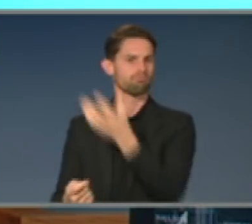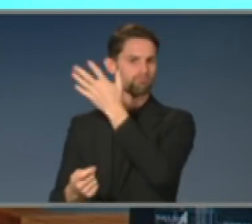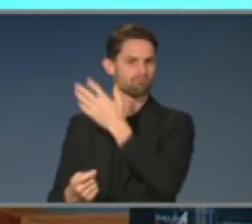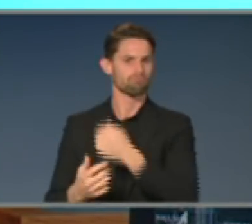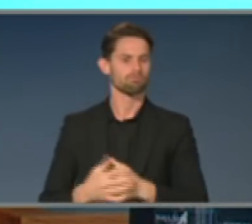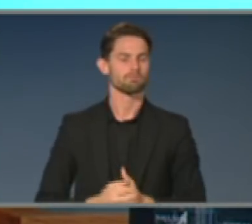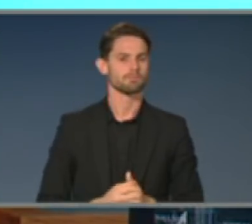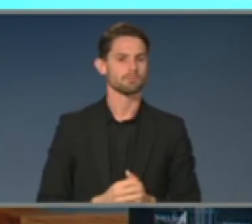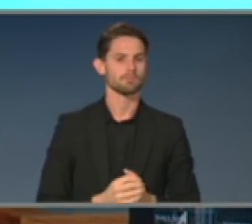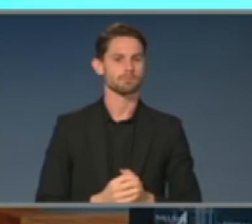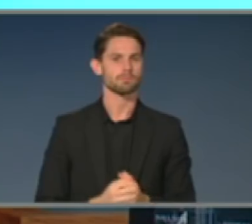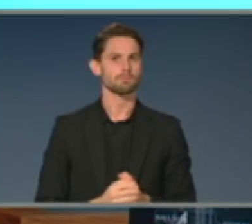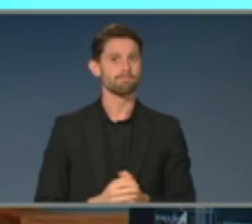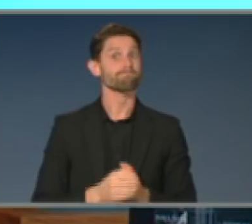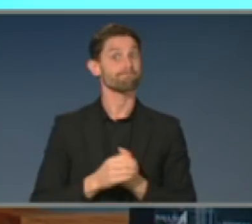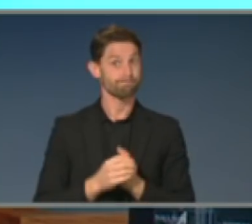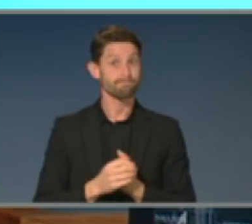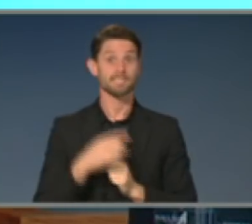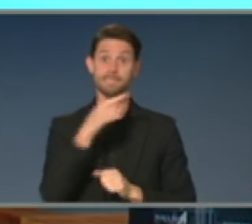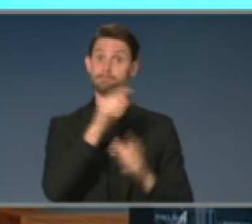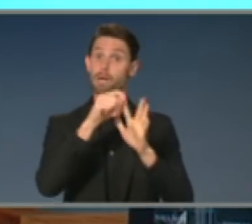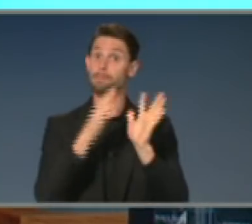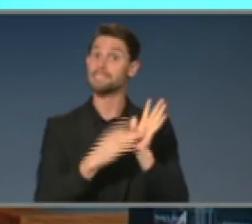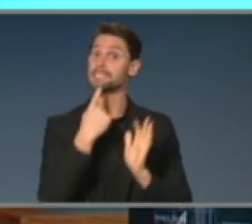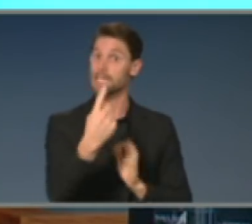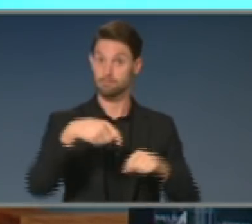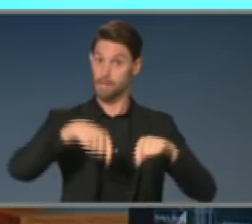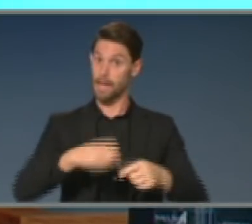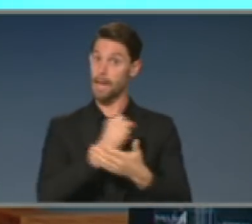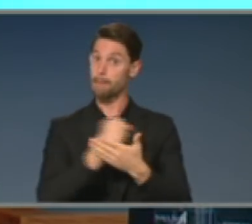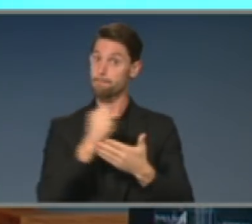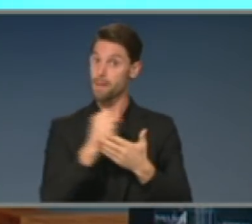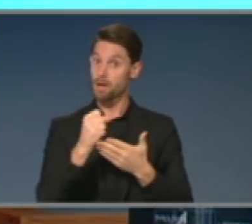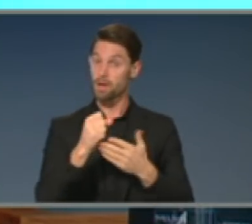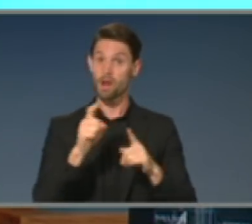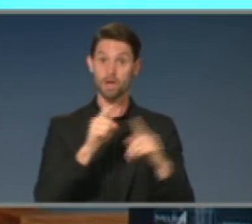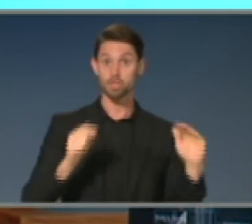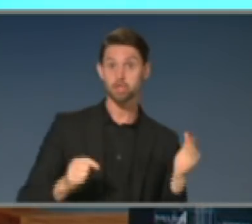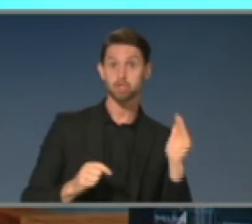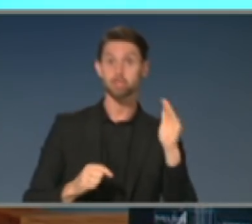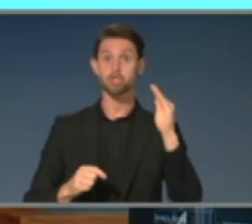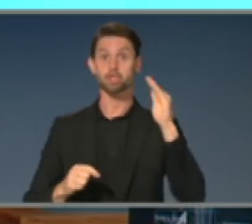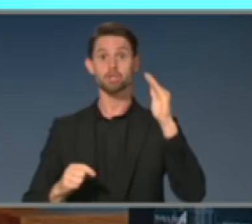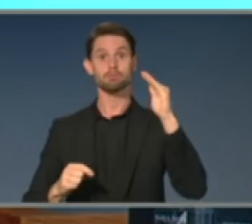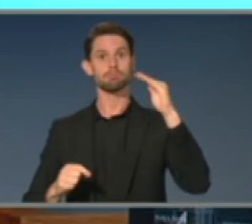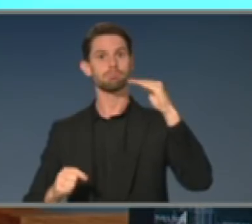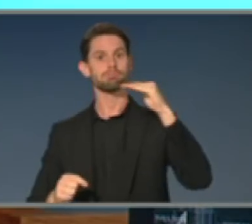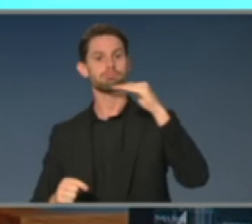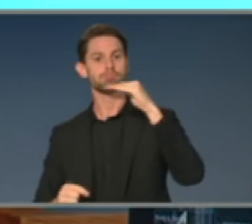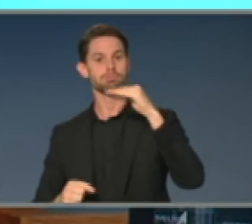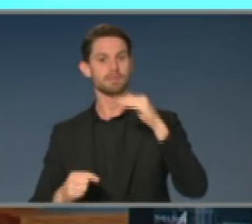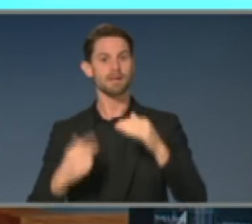we are flattening the curve, and you can see the Australian curve, which is bending,